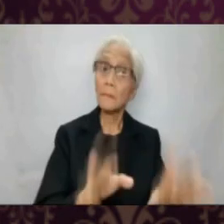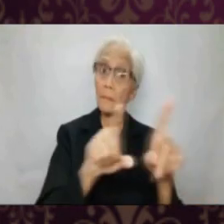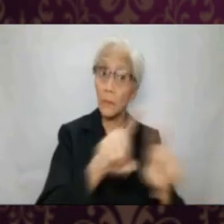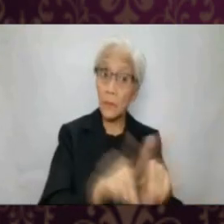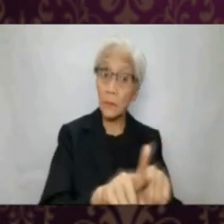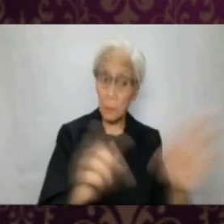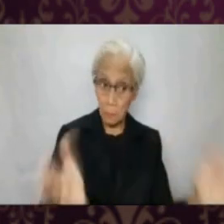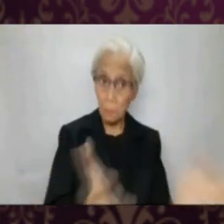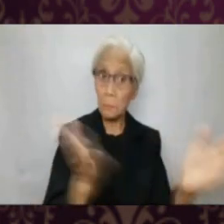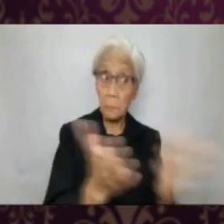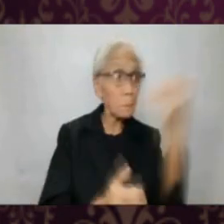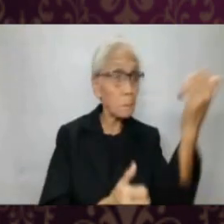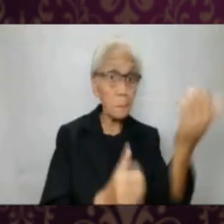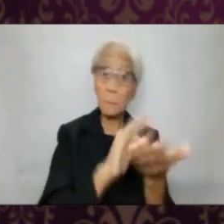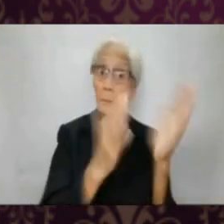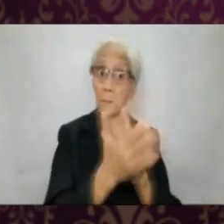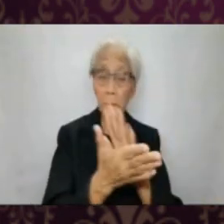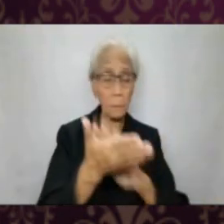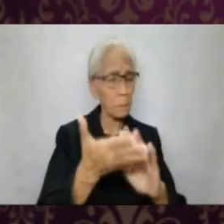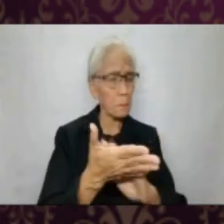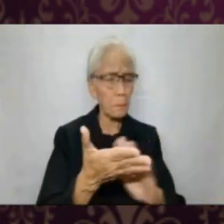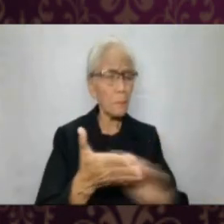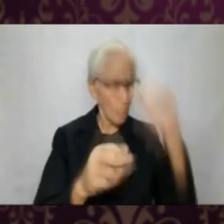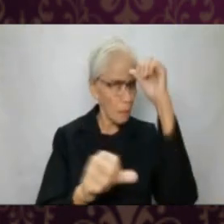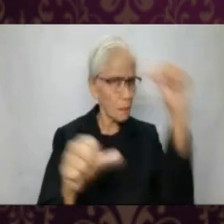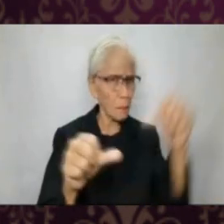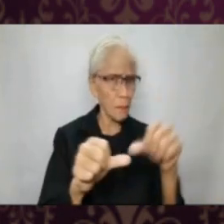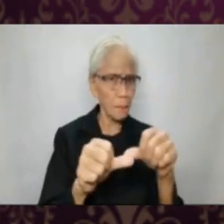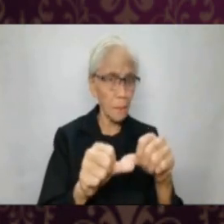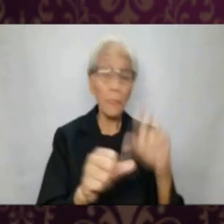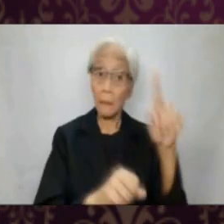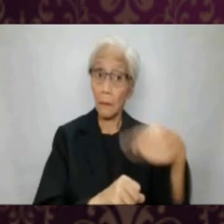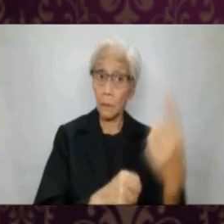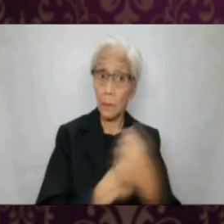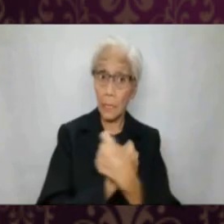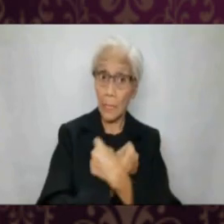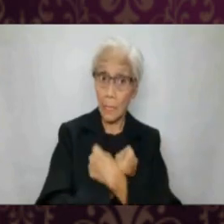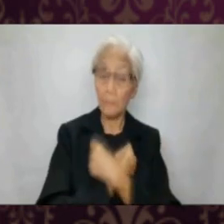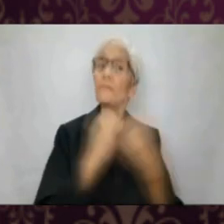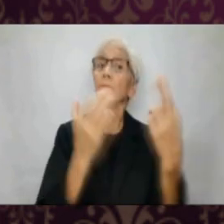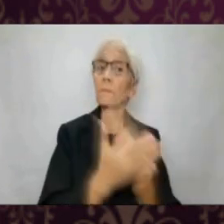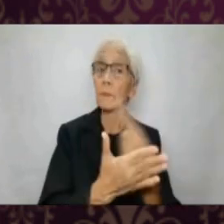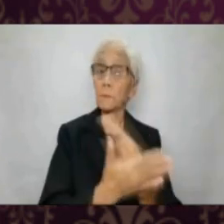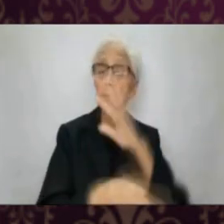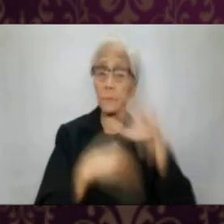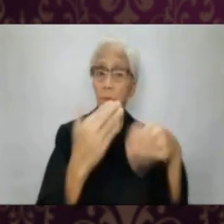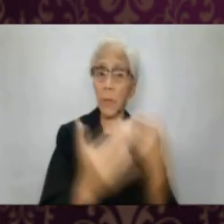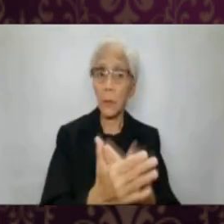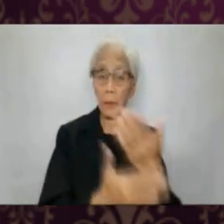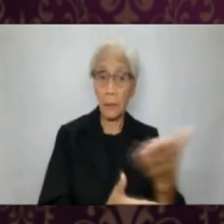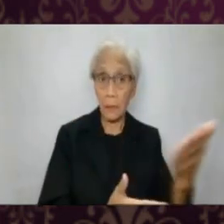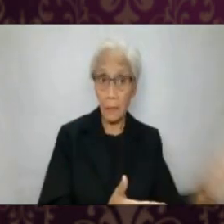Let us also encourage others to be forgiving. Let us remember that only